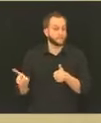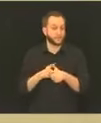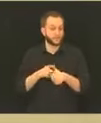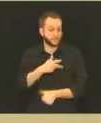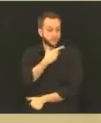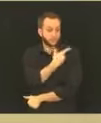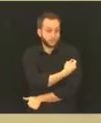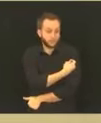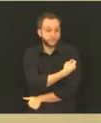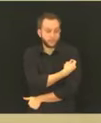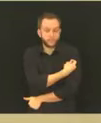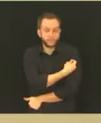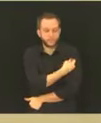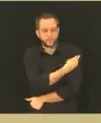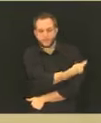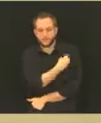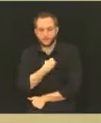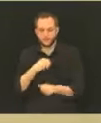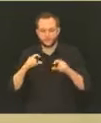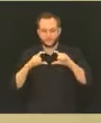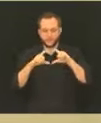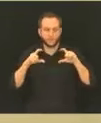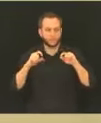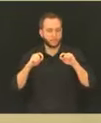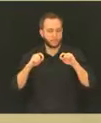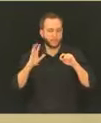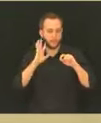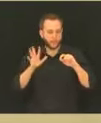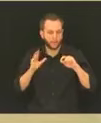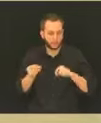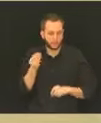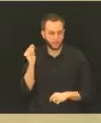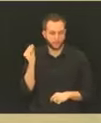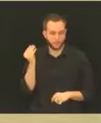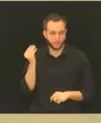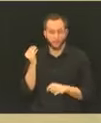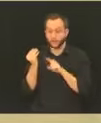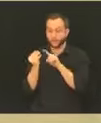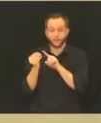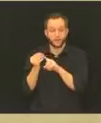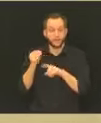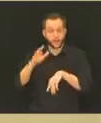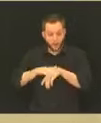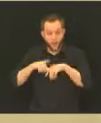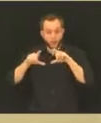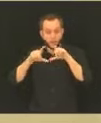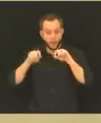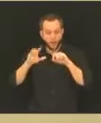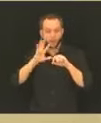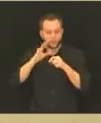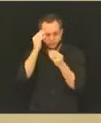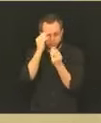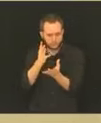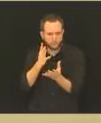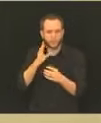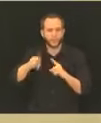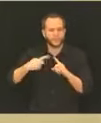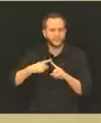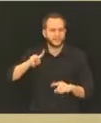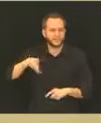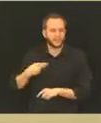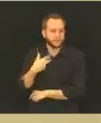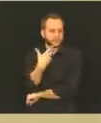a card. And on that card is when your second dose is due. It's typically three weeks